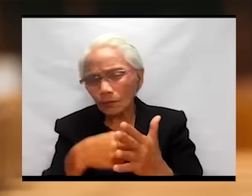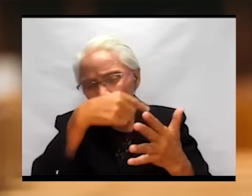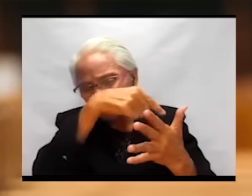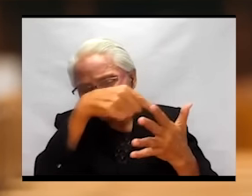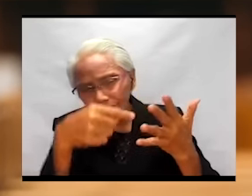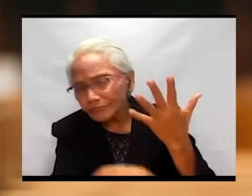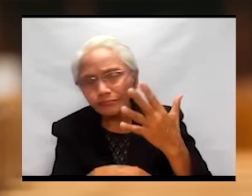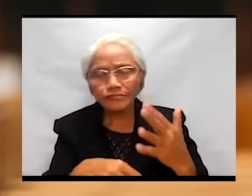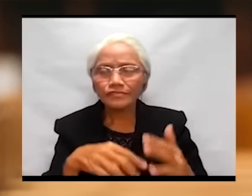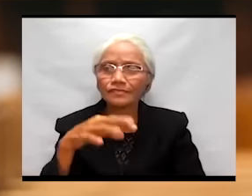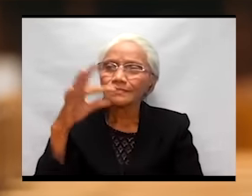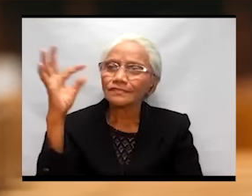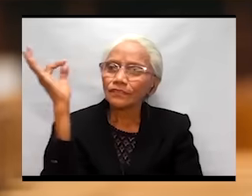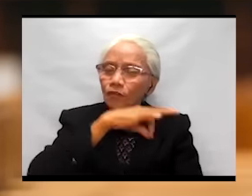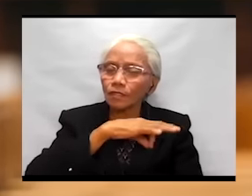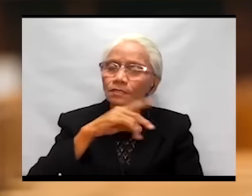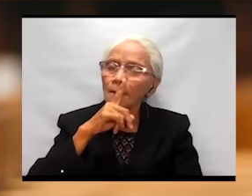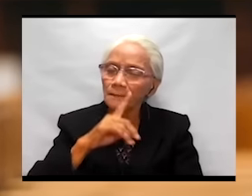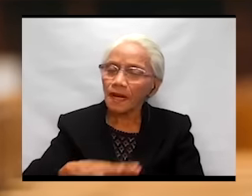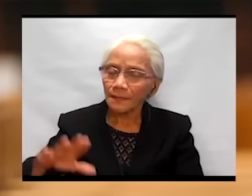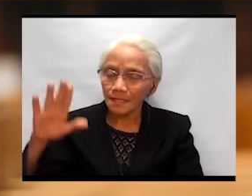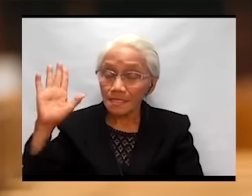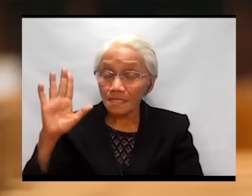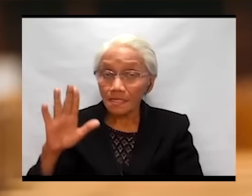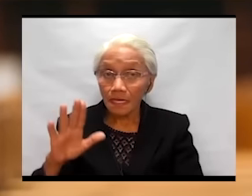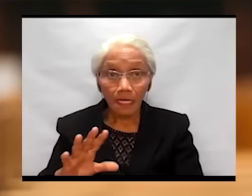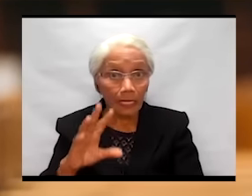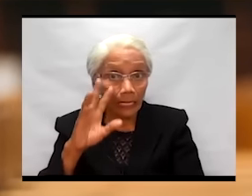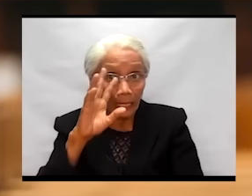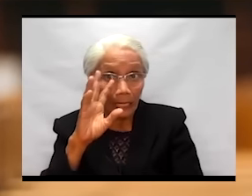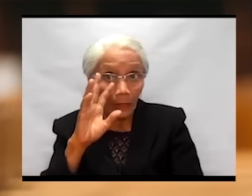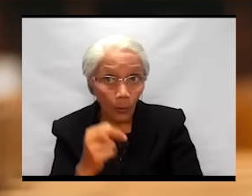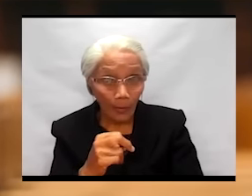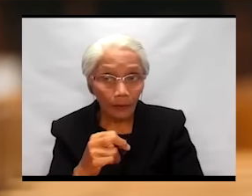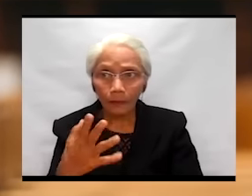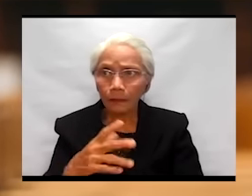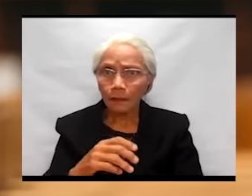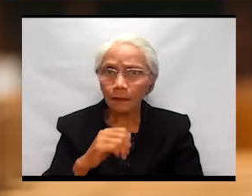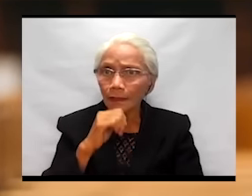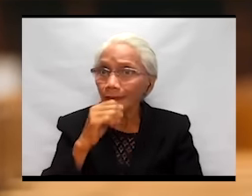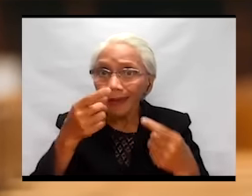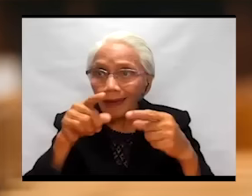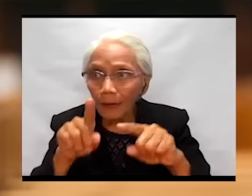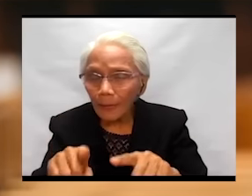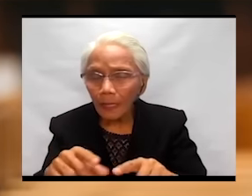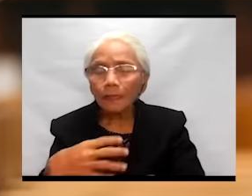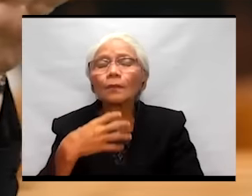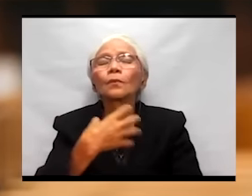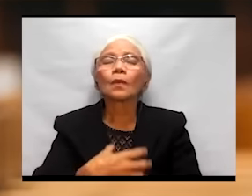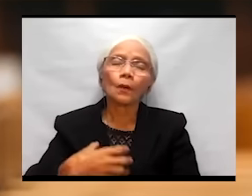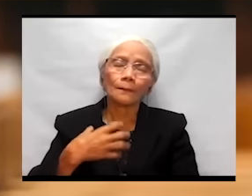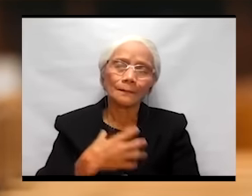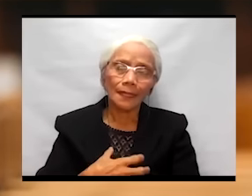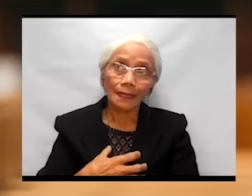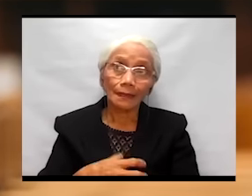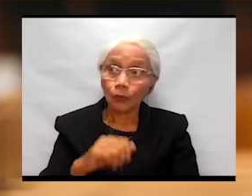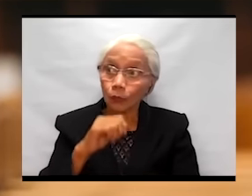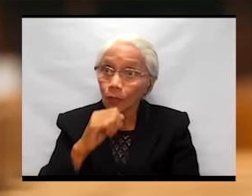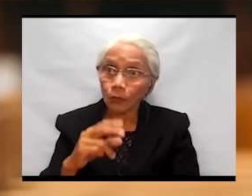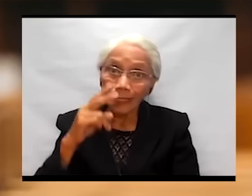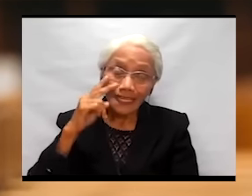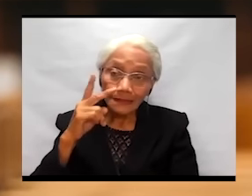do not happen, we complain. And we do not see the blessings of God,